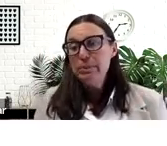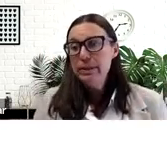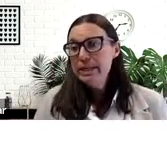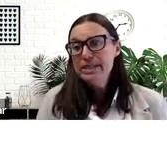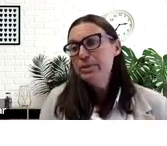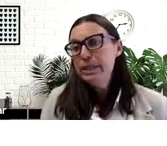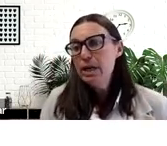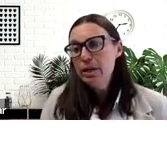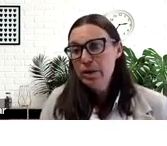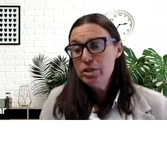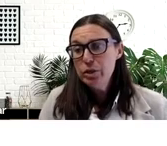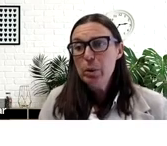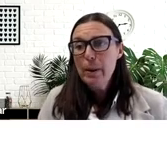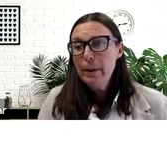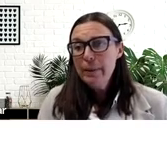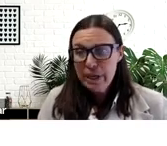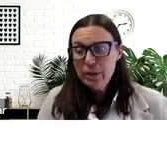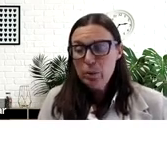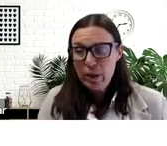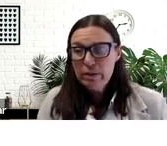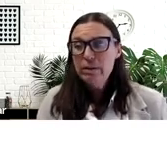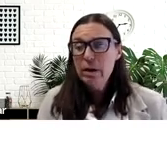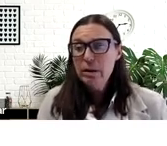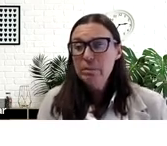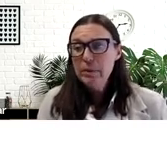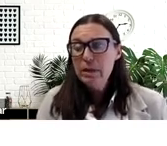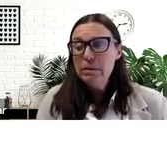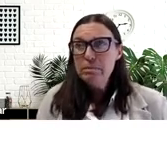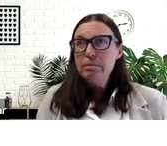going deep, it's really not going to provide you with